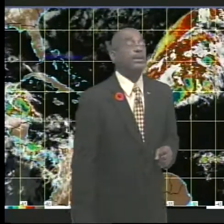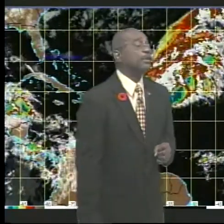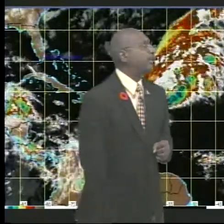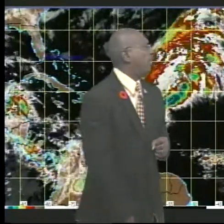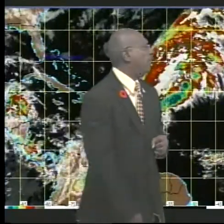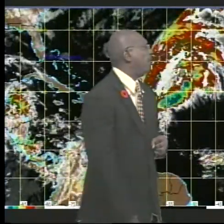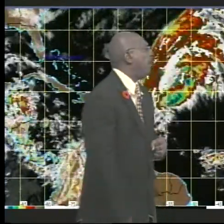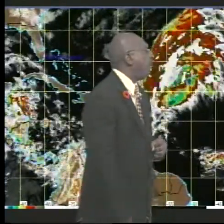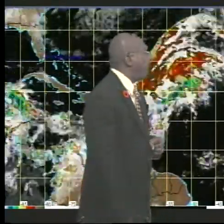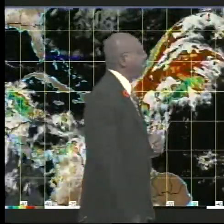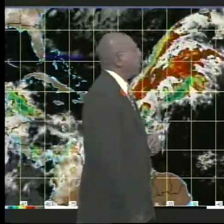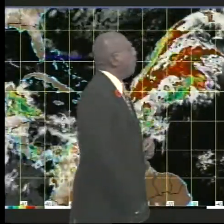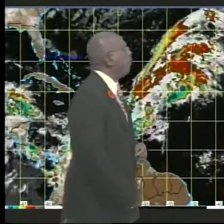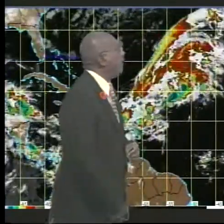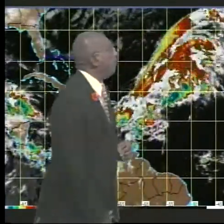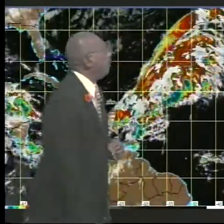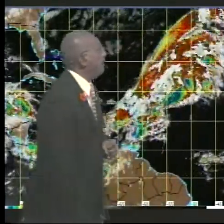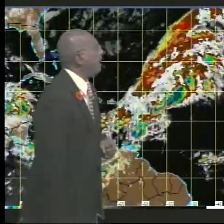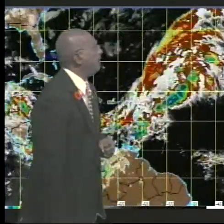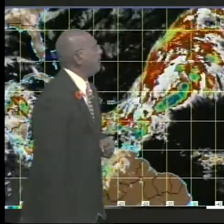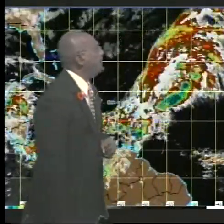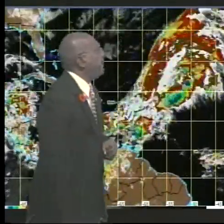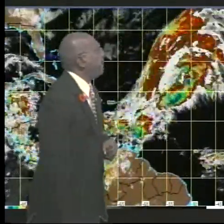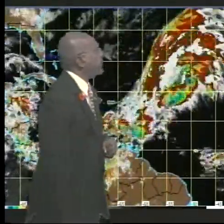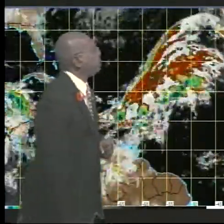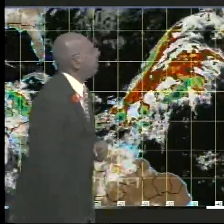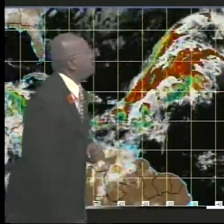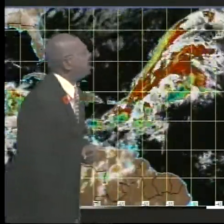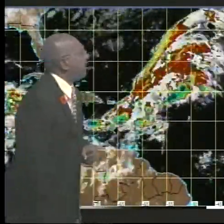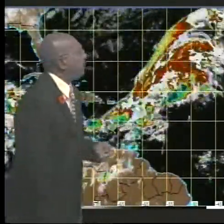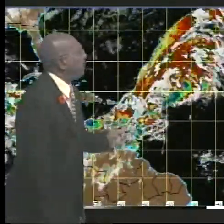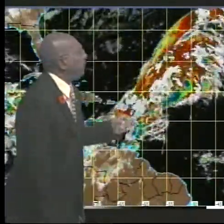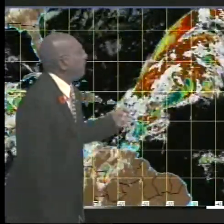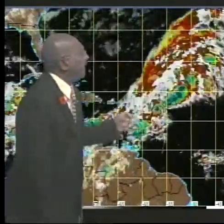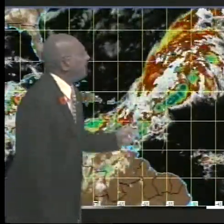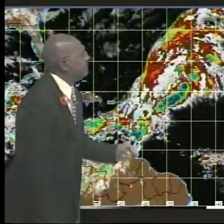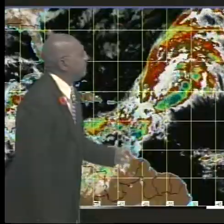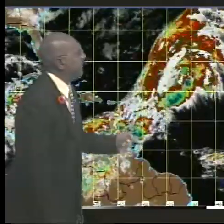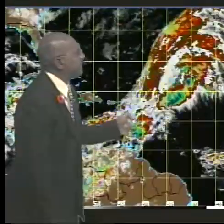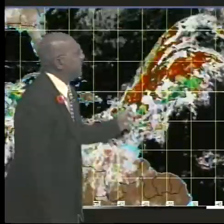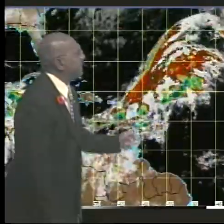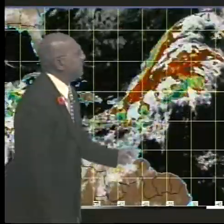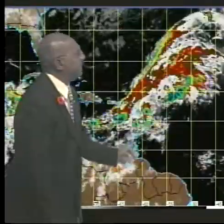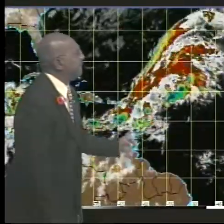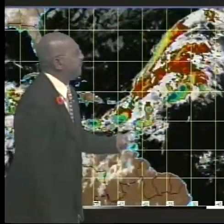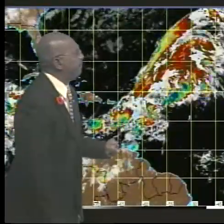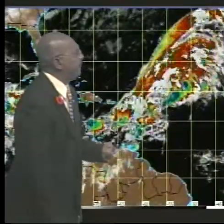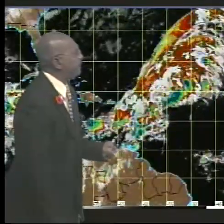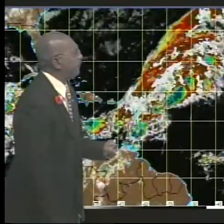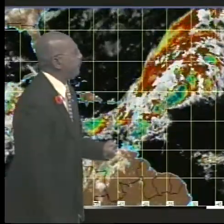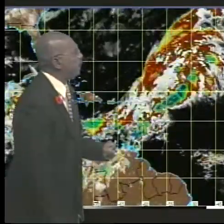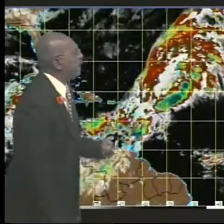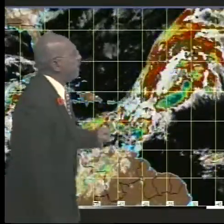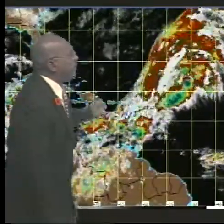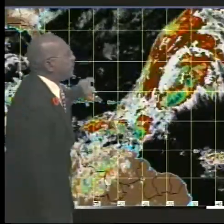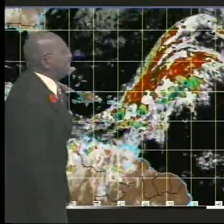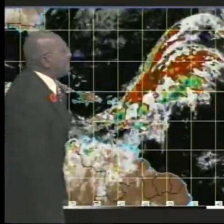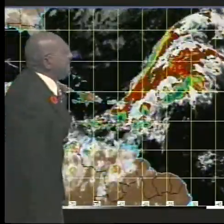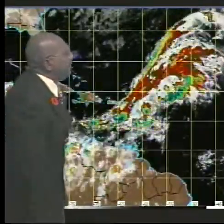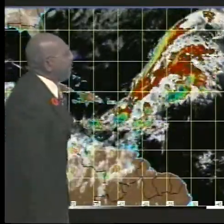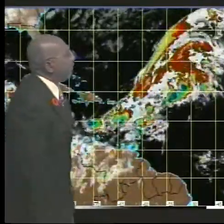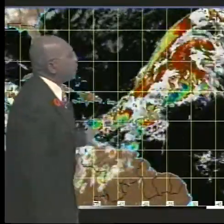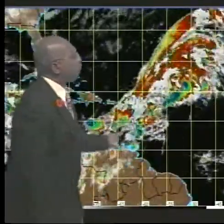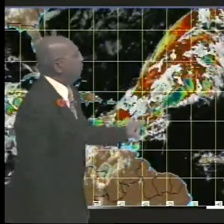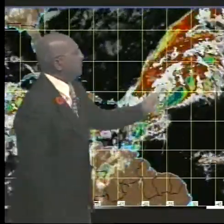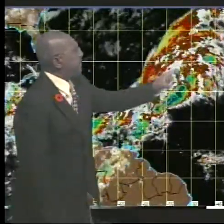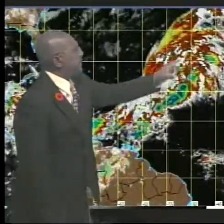kilometers per hour Quite a lot going on from a meteorological standpoint We have the islands of the Les Antilles under this massive cloud There's this